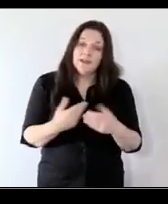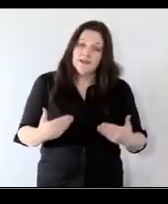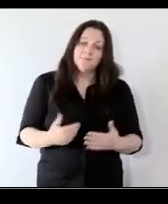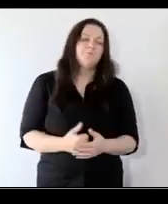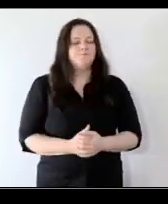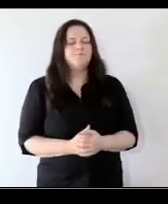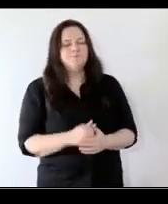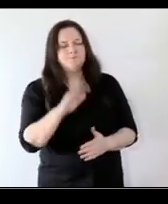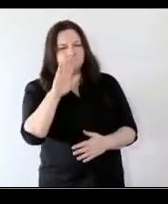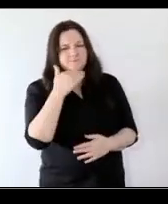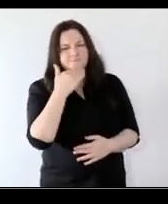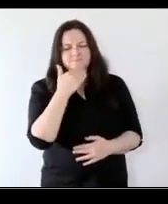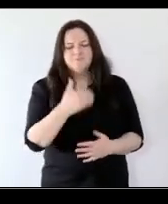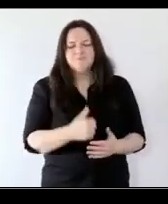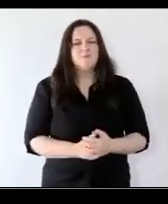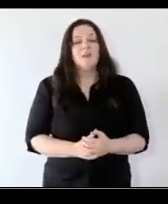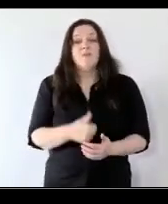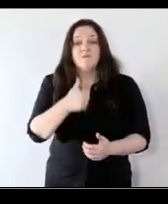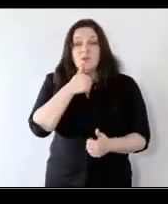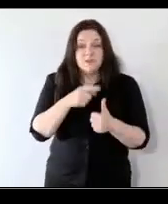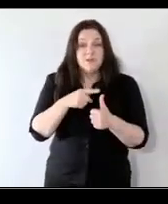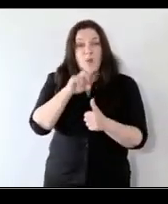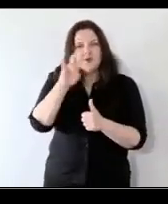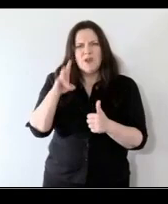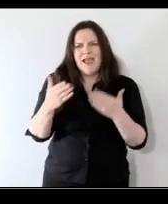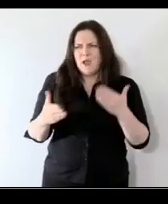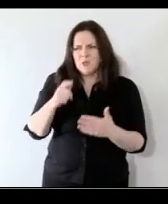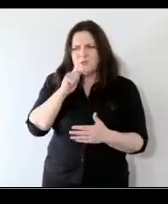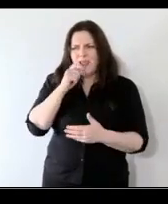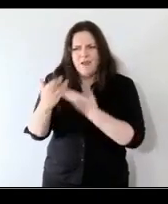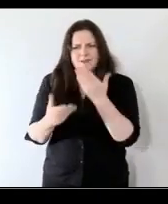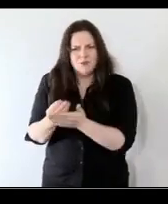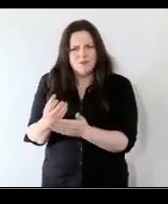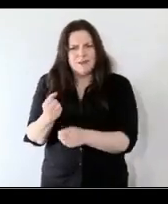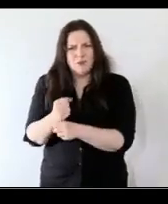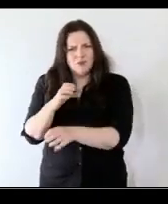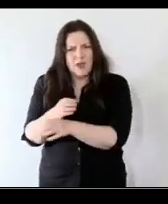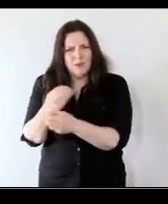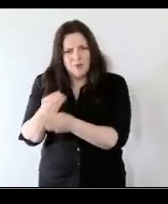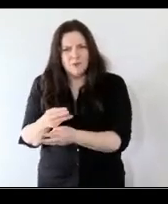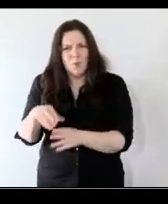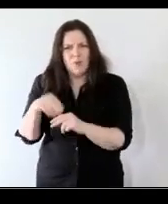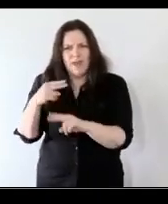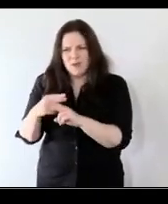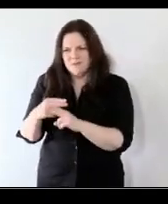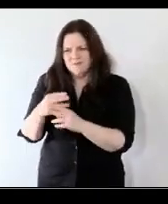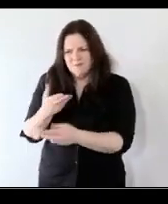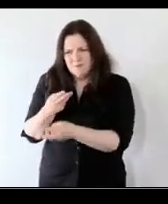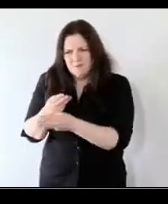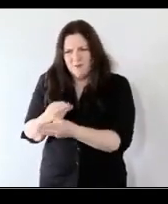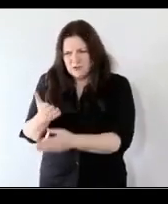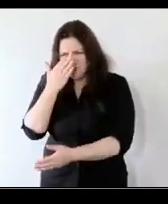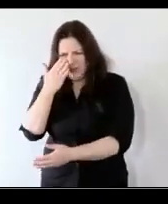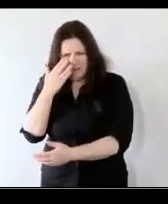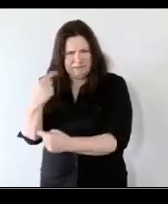me now yeah okay great so that first one from graunya was how do you tell stories about child poverty without poverty shaming individual children or